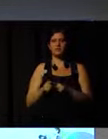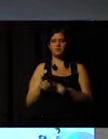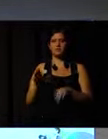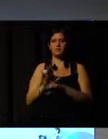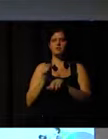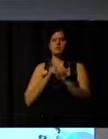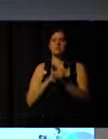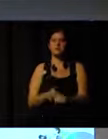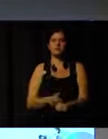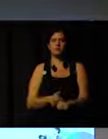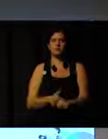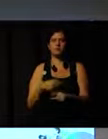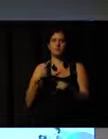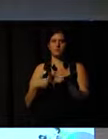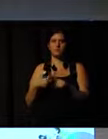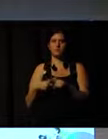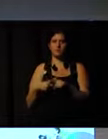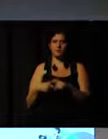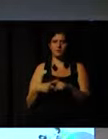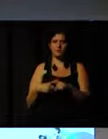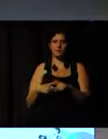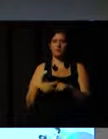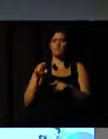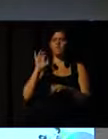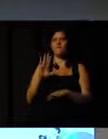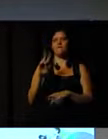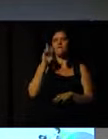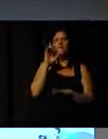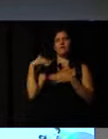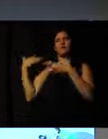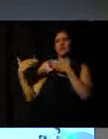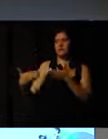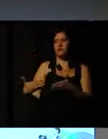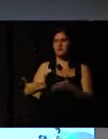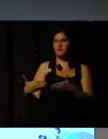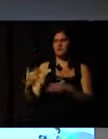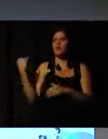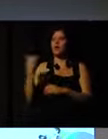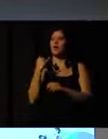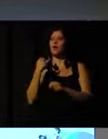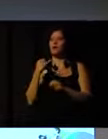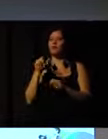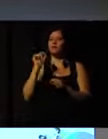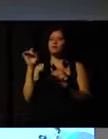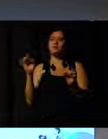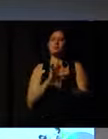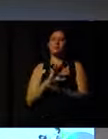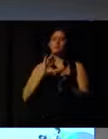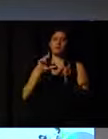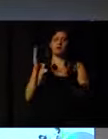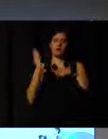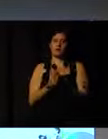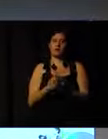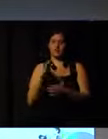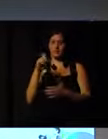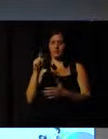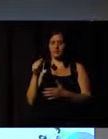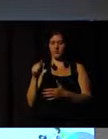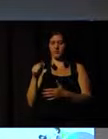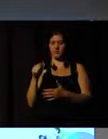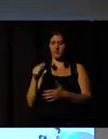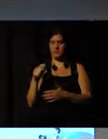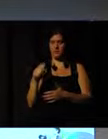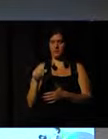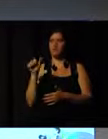of training and follow-up. This will be a part of a legacy. What's important is what